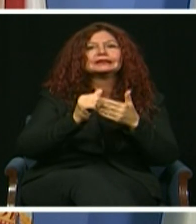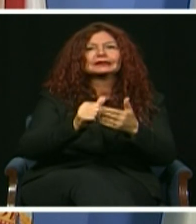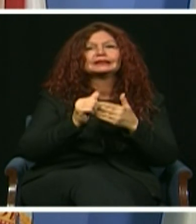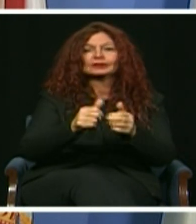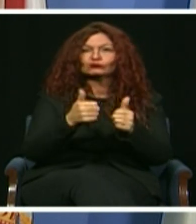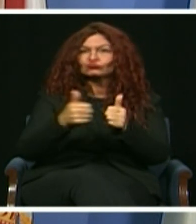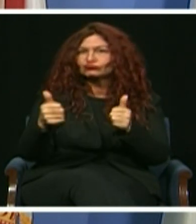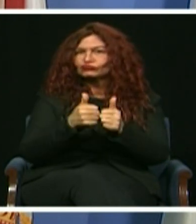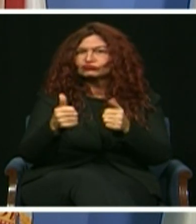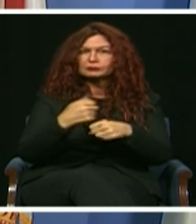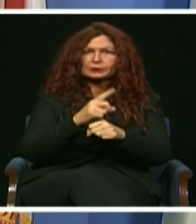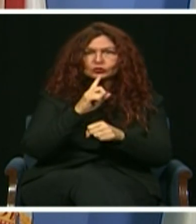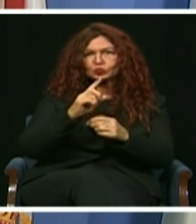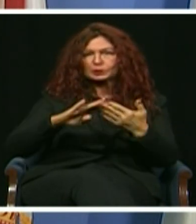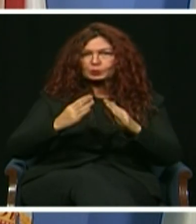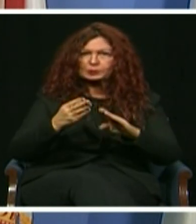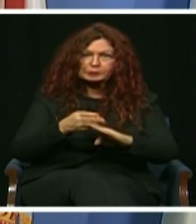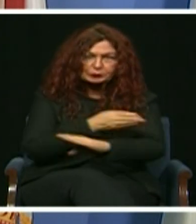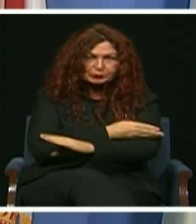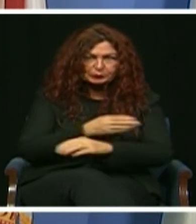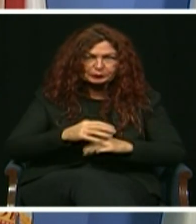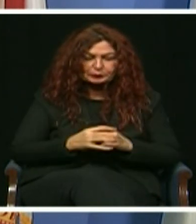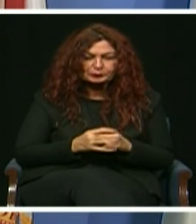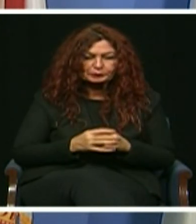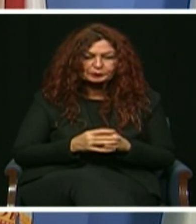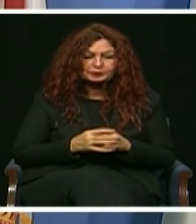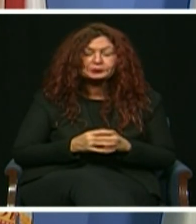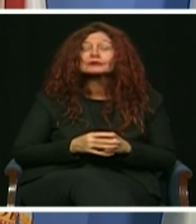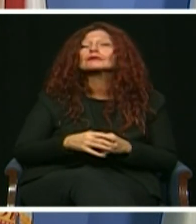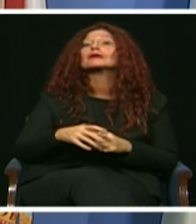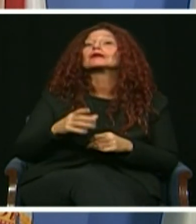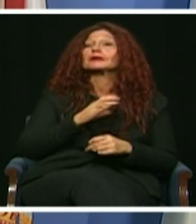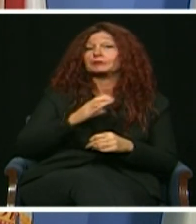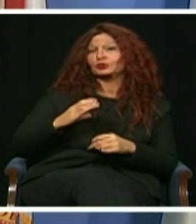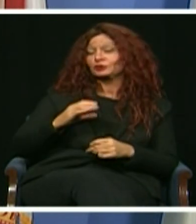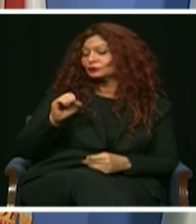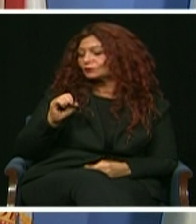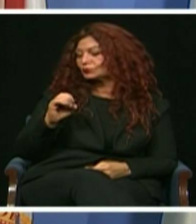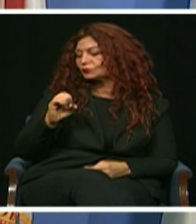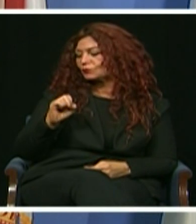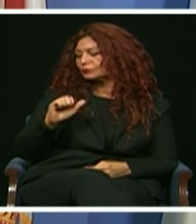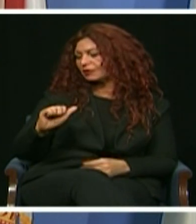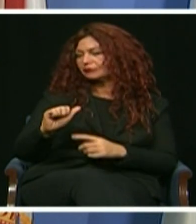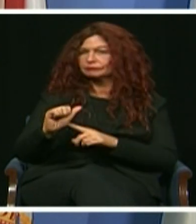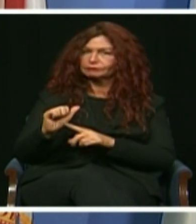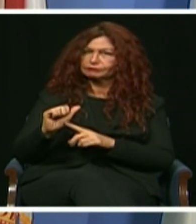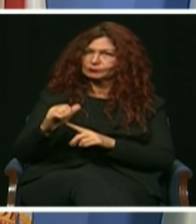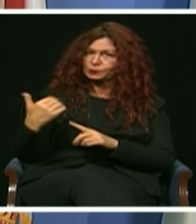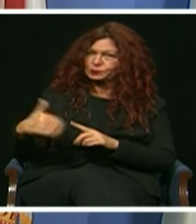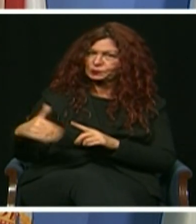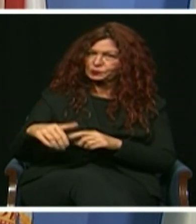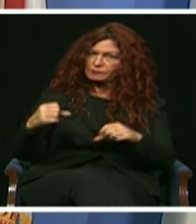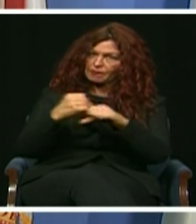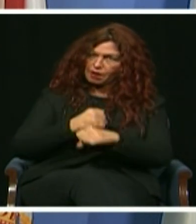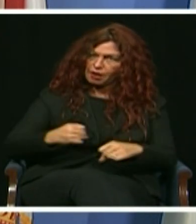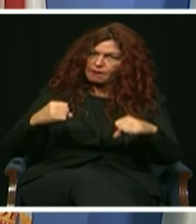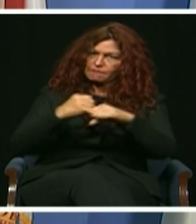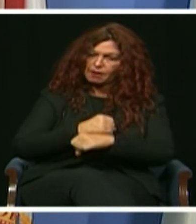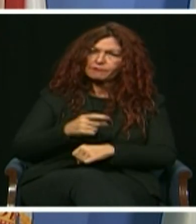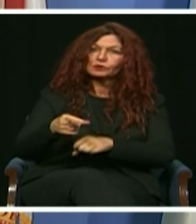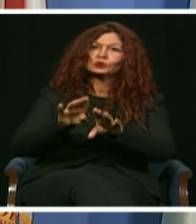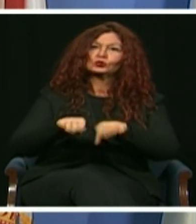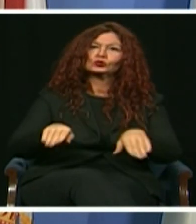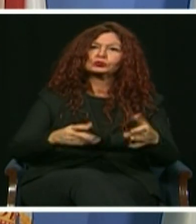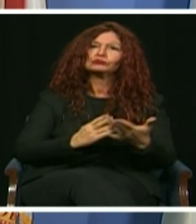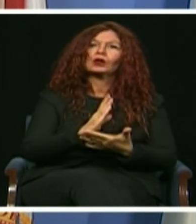connected neighborhoods. And Commissioner Rebecca Sosa, who has advocated on behalf of our children and the elderly for so many